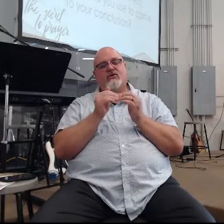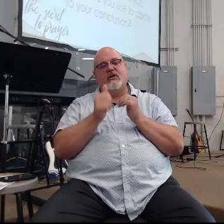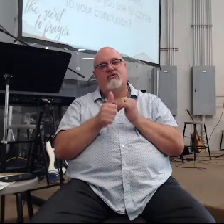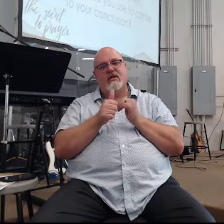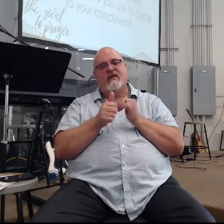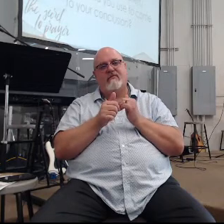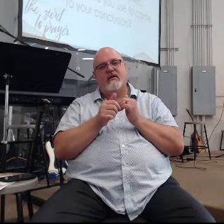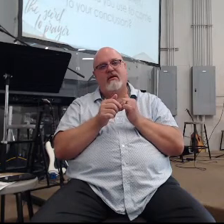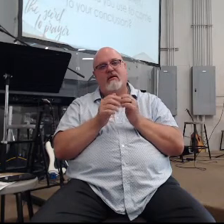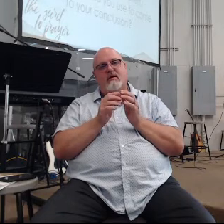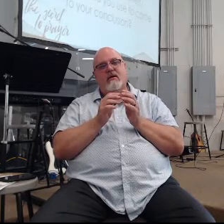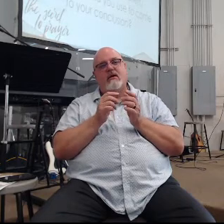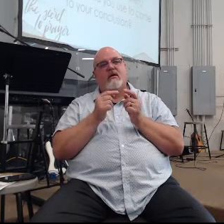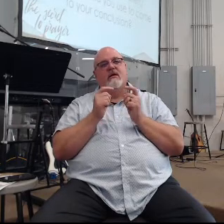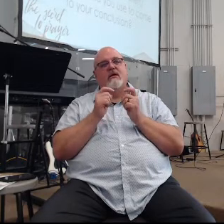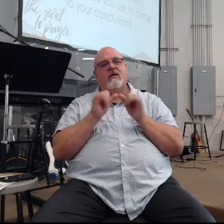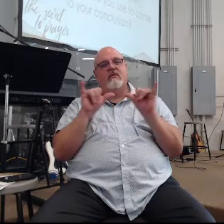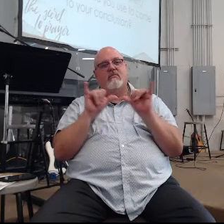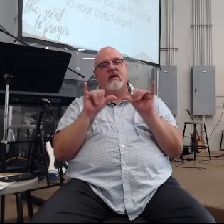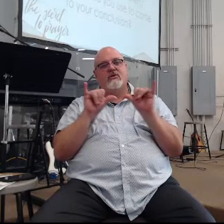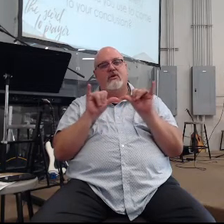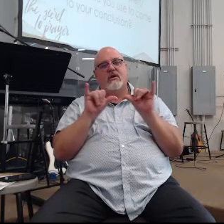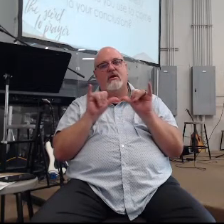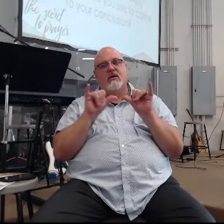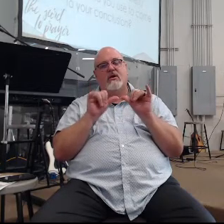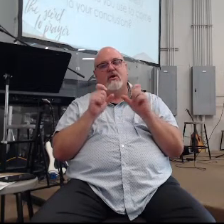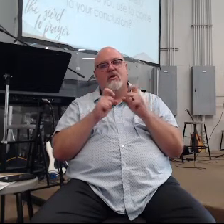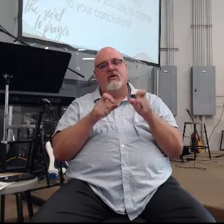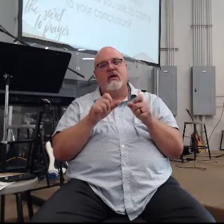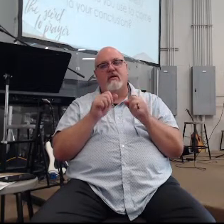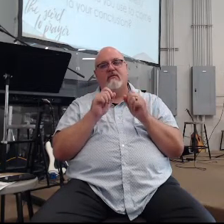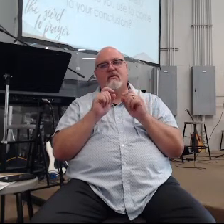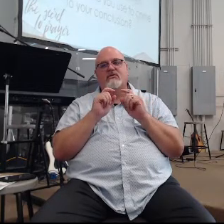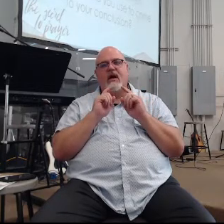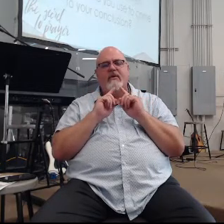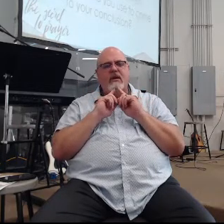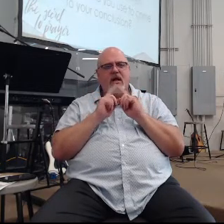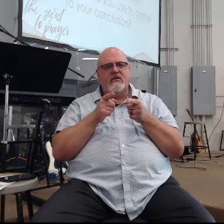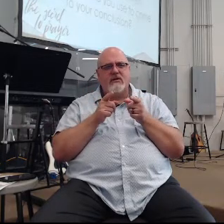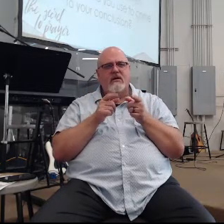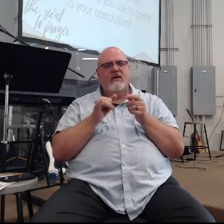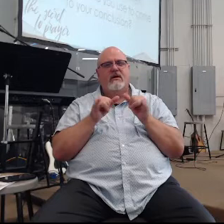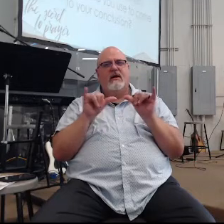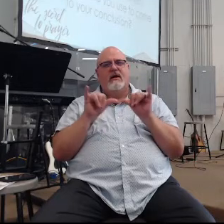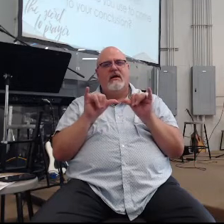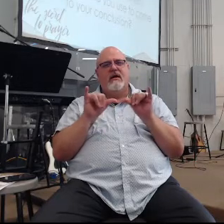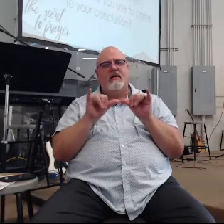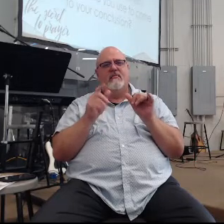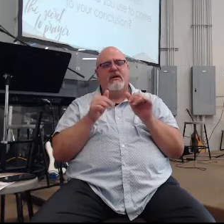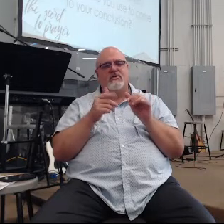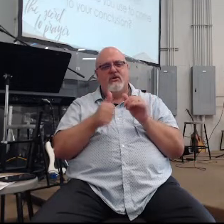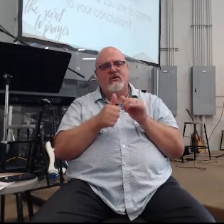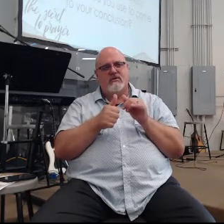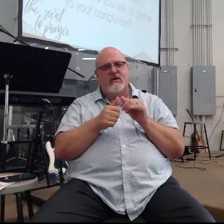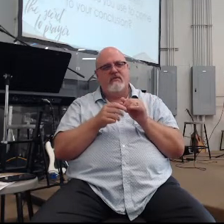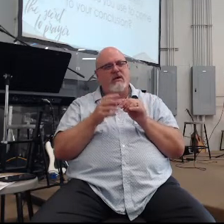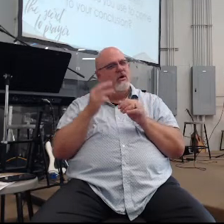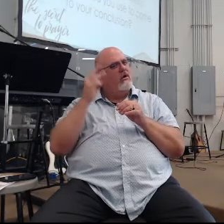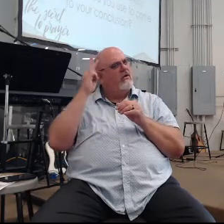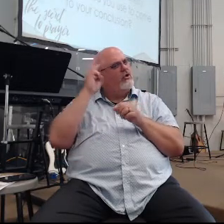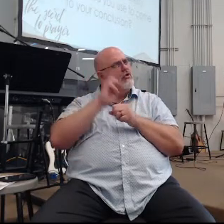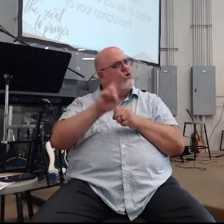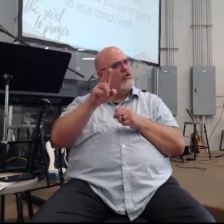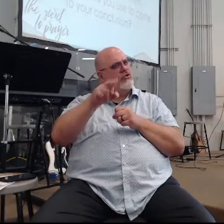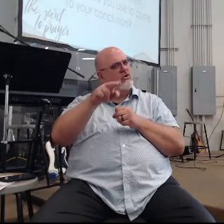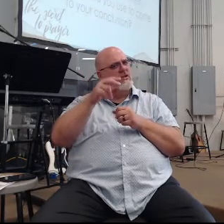what kind of so you just gave an answer to somebody hopefully what kind of criteria did you mentally use to